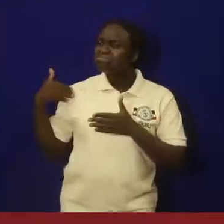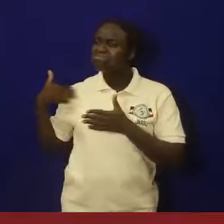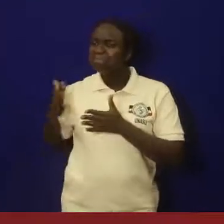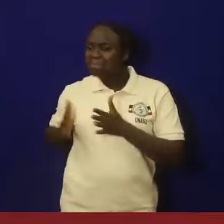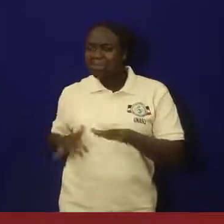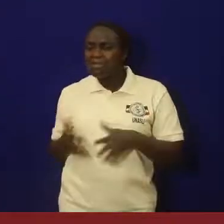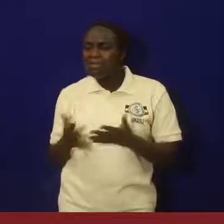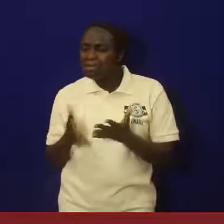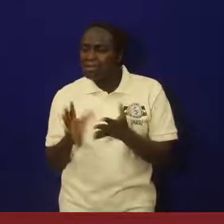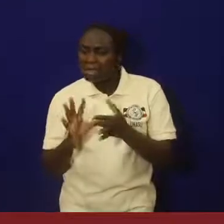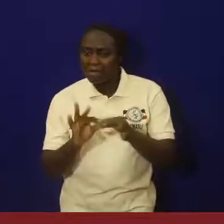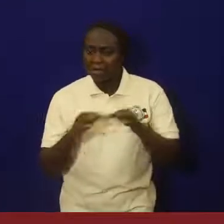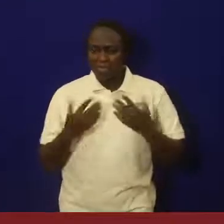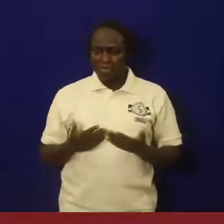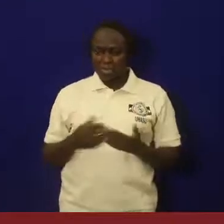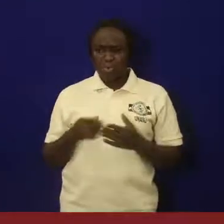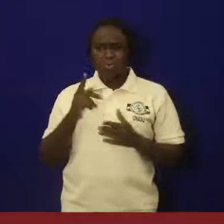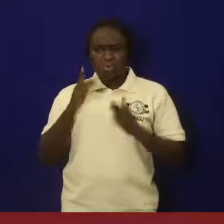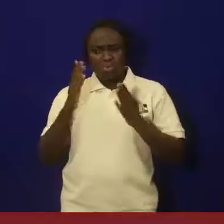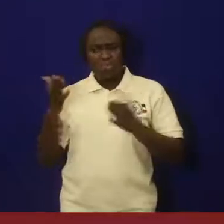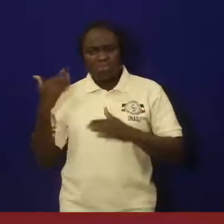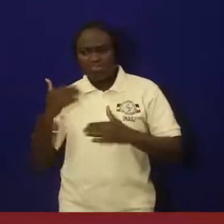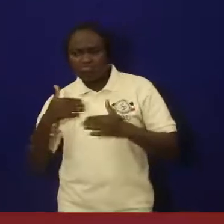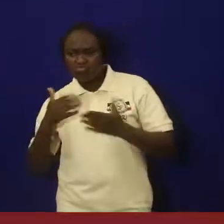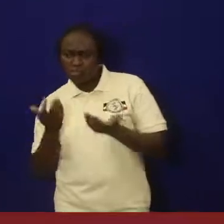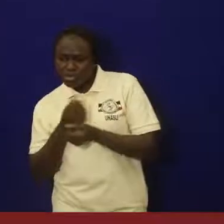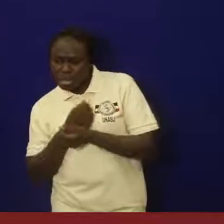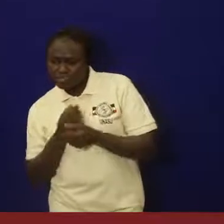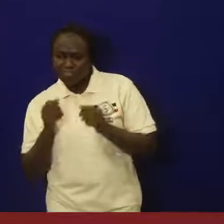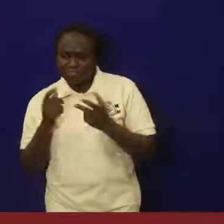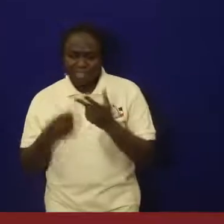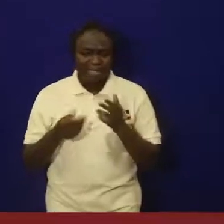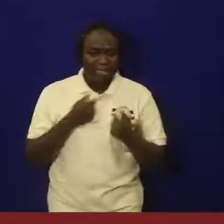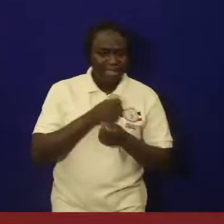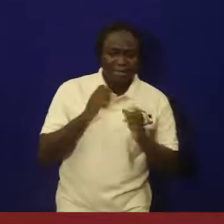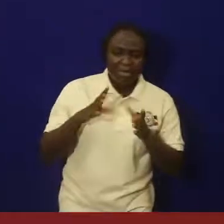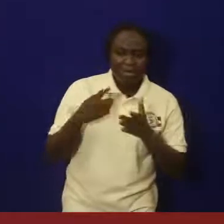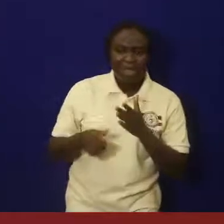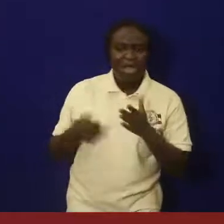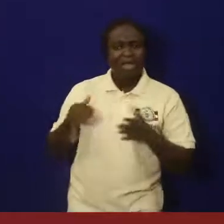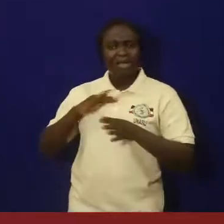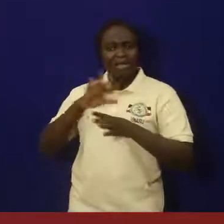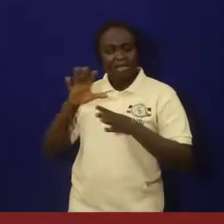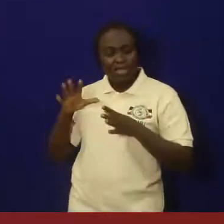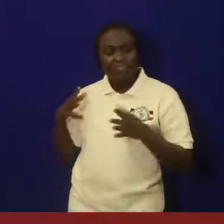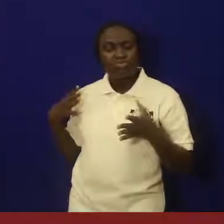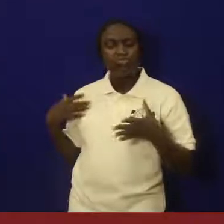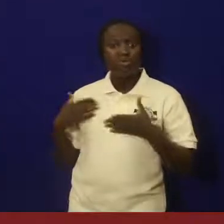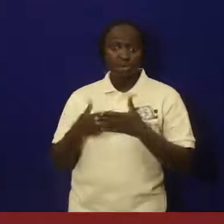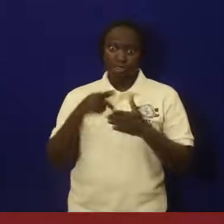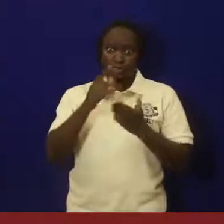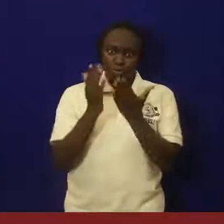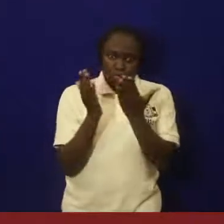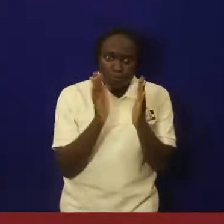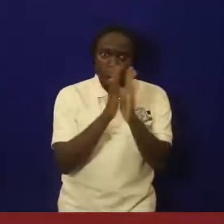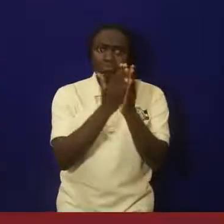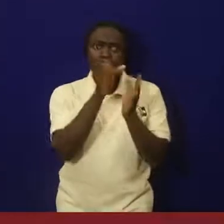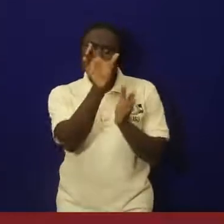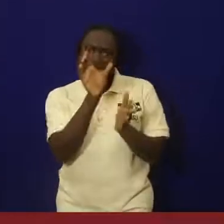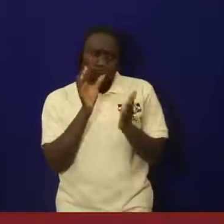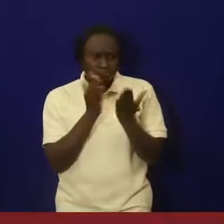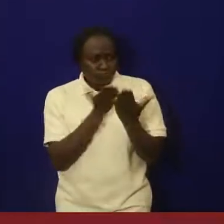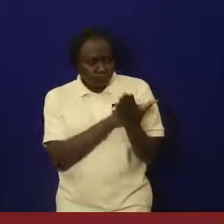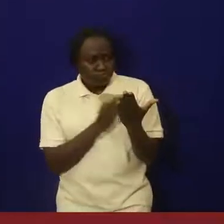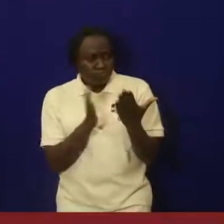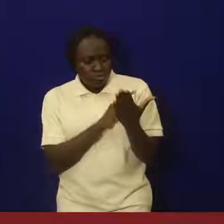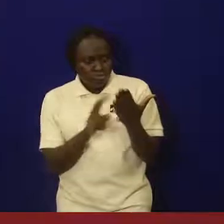norms, their values. So, when we read, we can learn more about